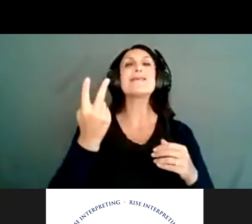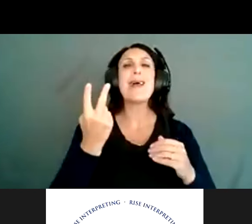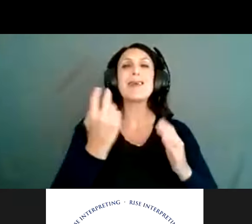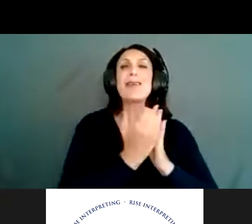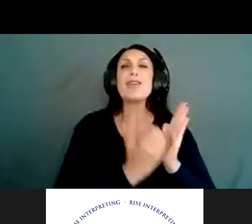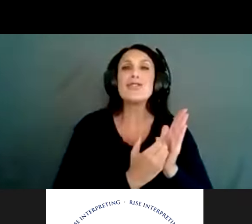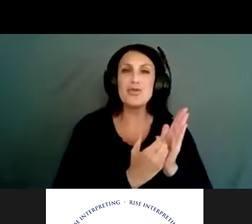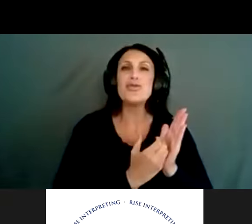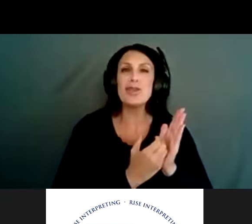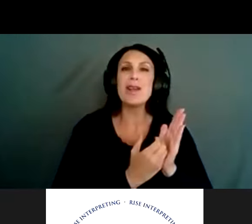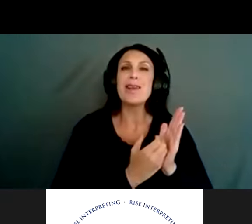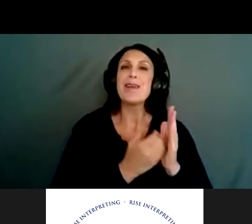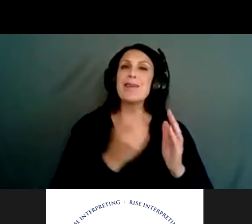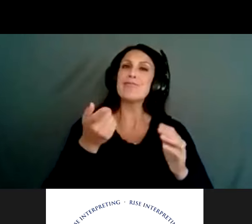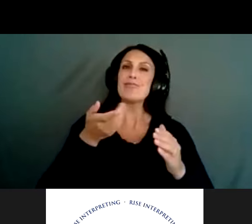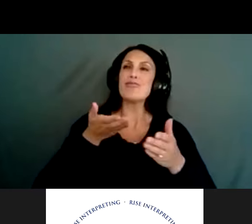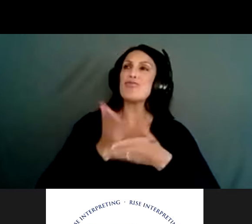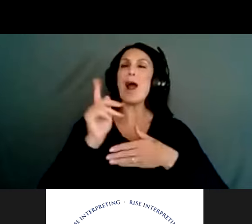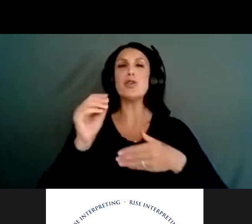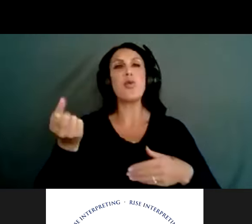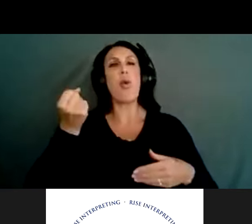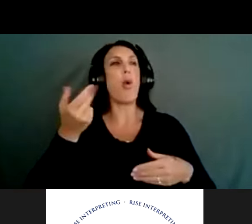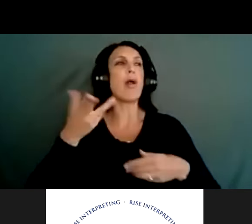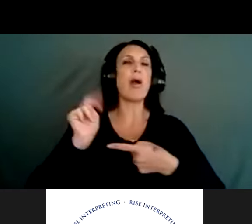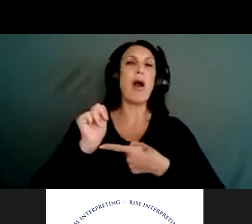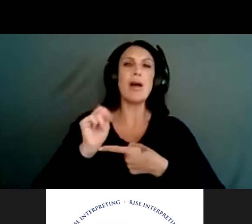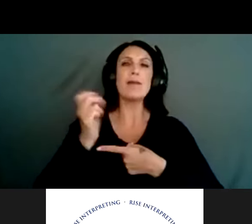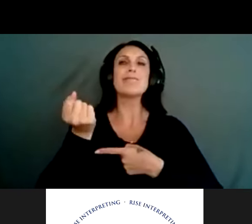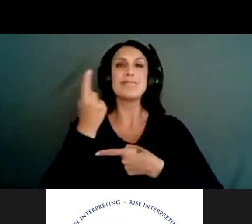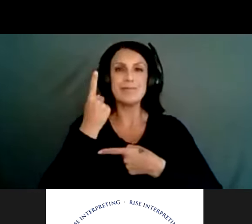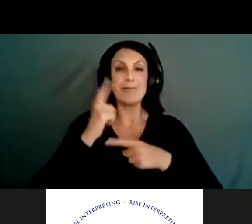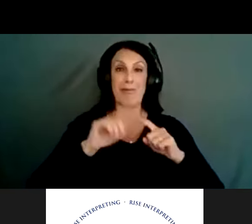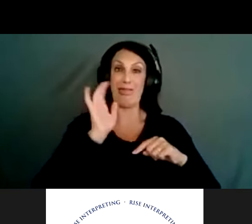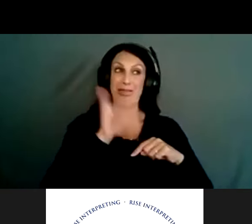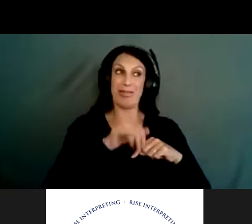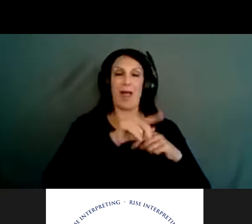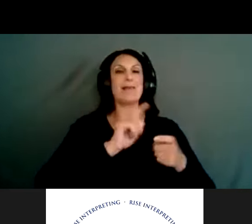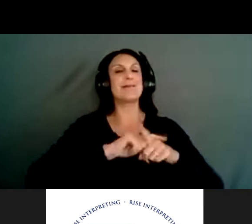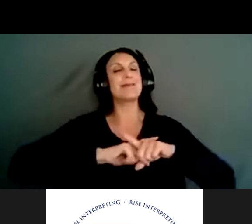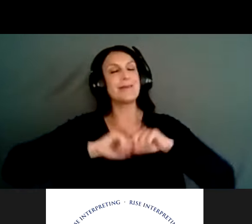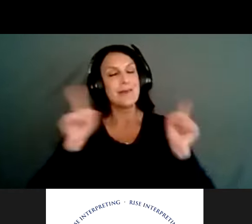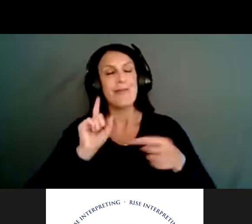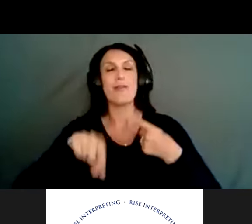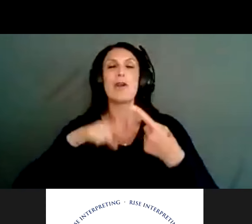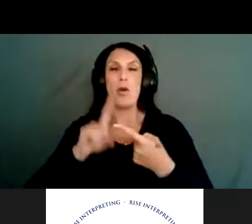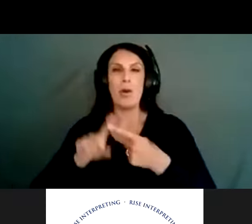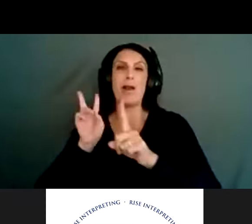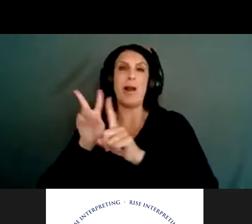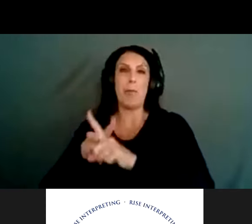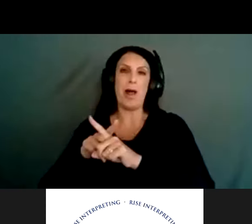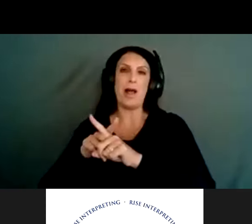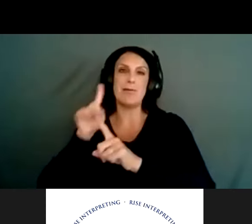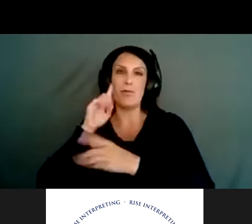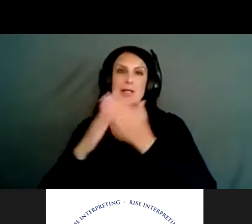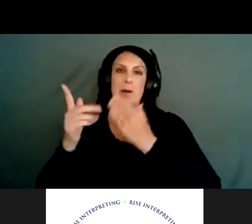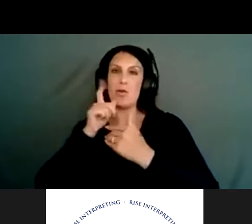between two friends or family members. But it does put accountability on the firearm owners. I also wanted to share this website with you.